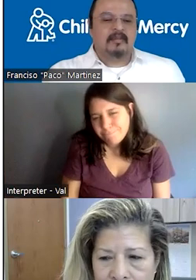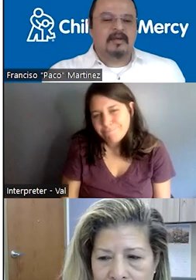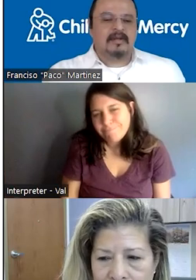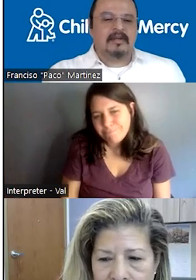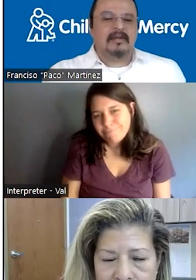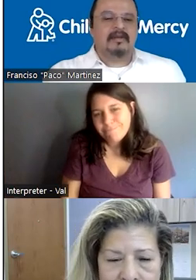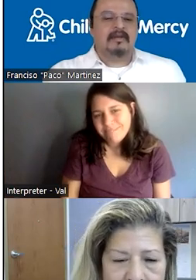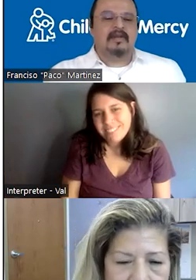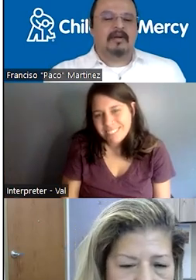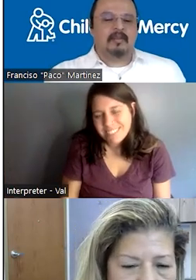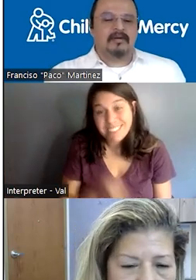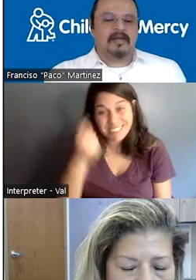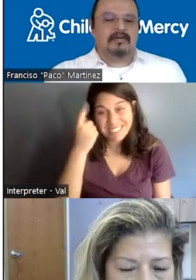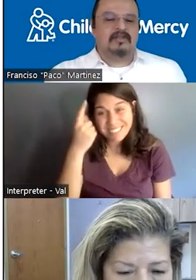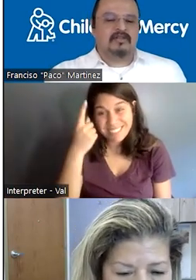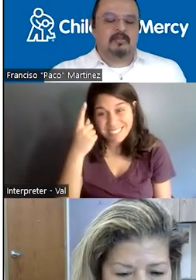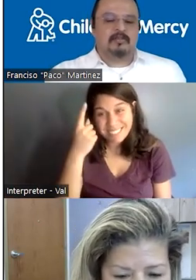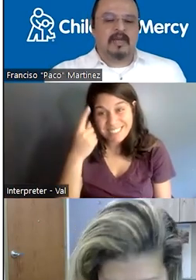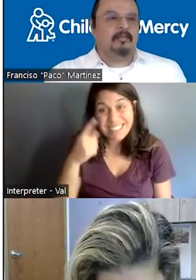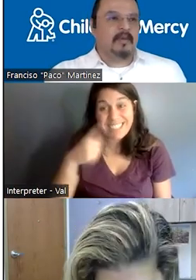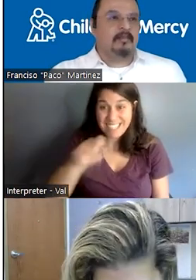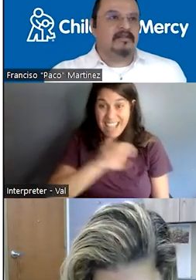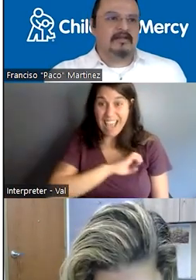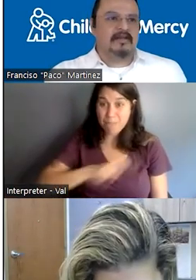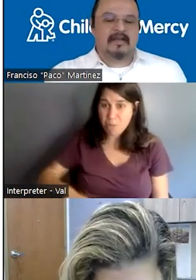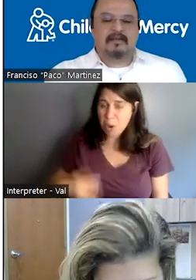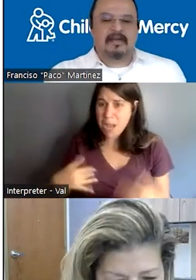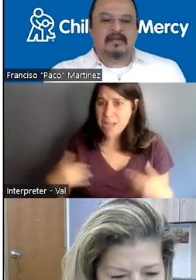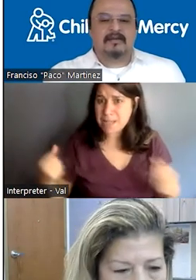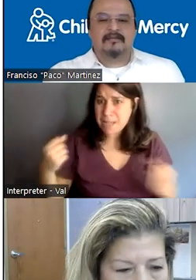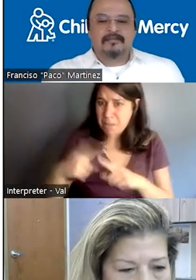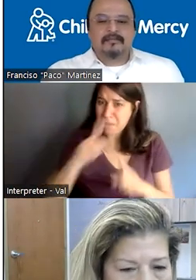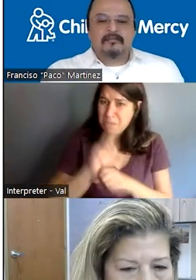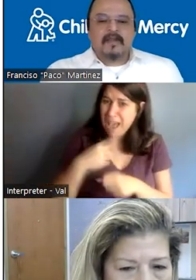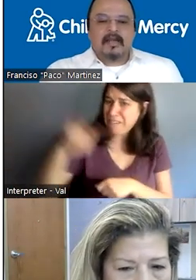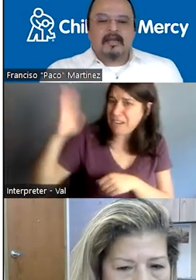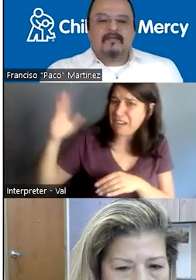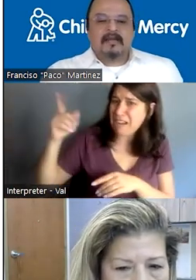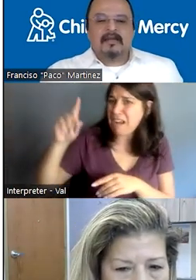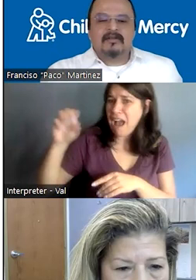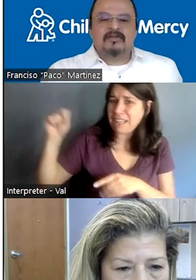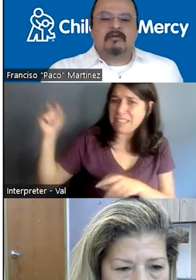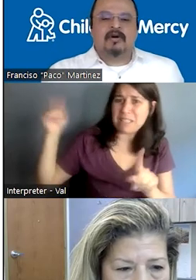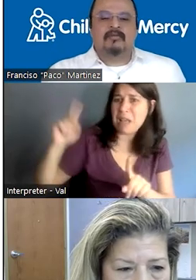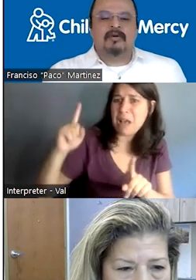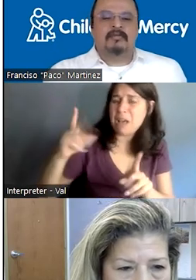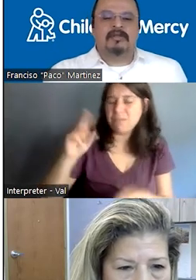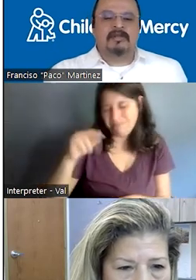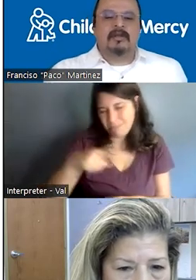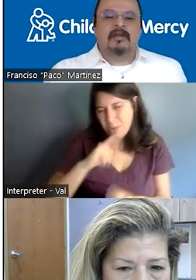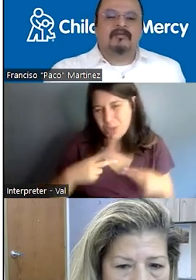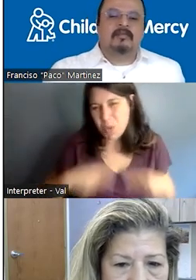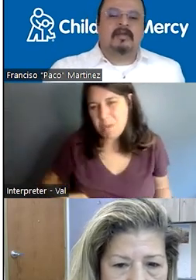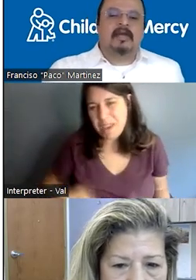they remember that even though they were emperors, they were just a person like anybody else. And finally, also a quote from,